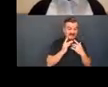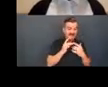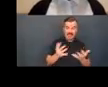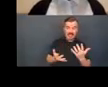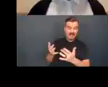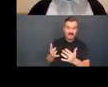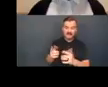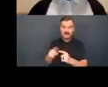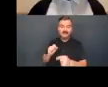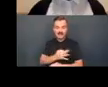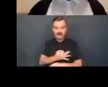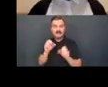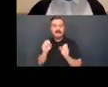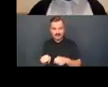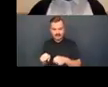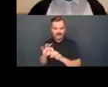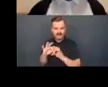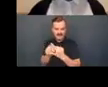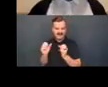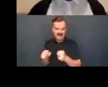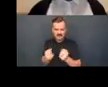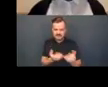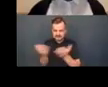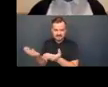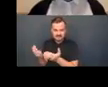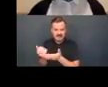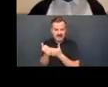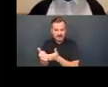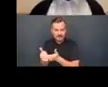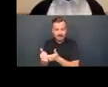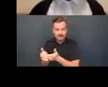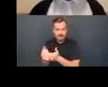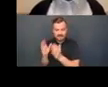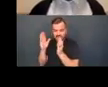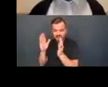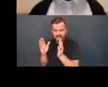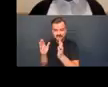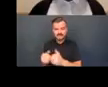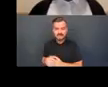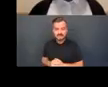um, we, we very much welcome your questions. Thank you.